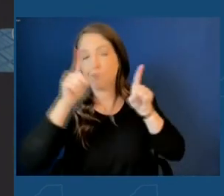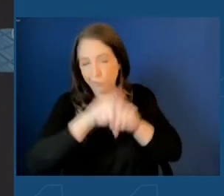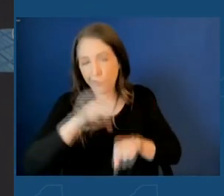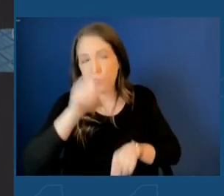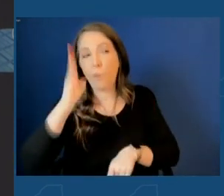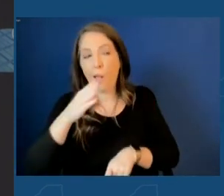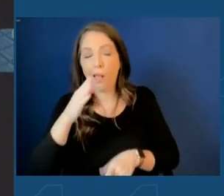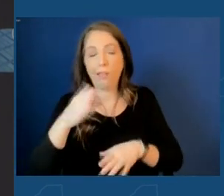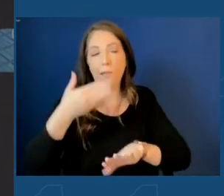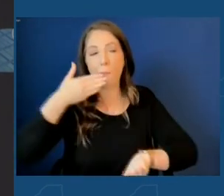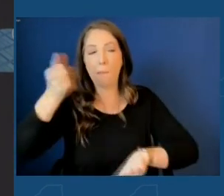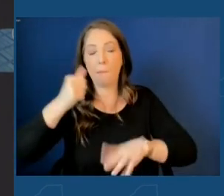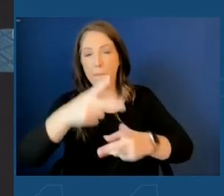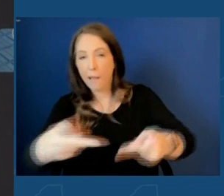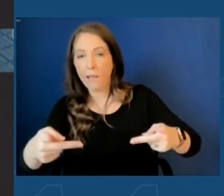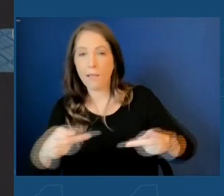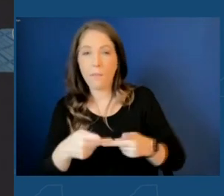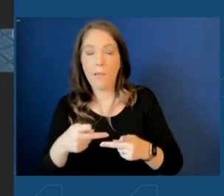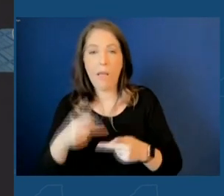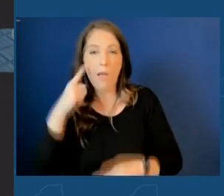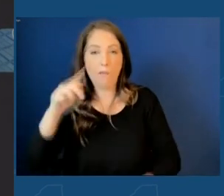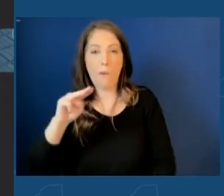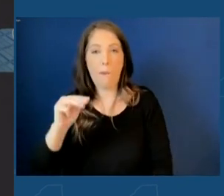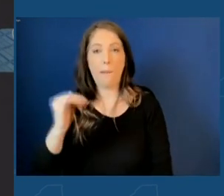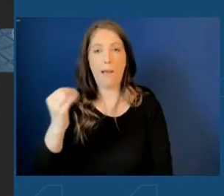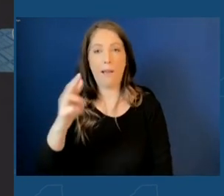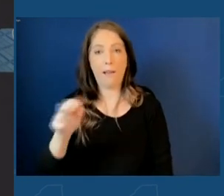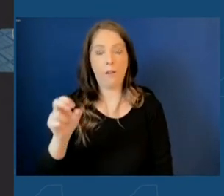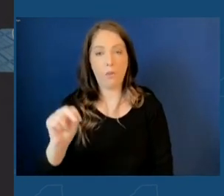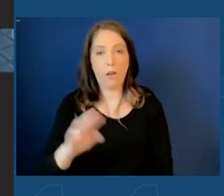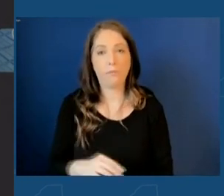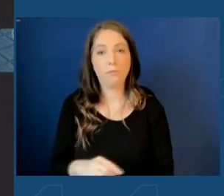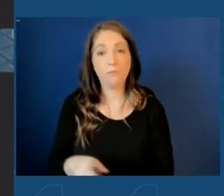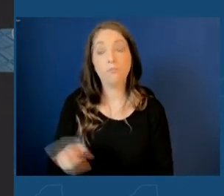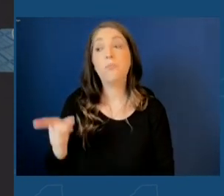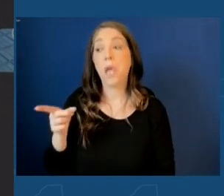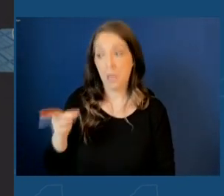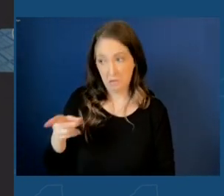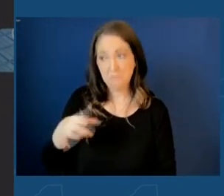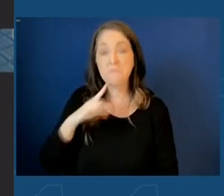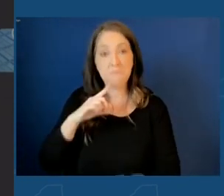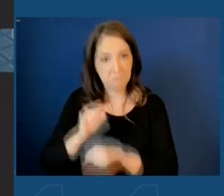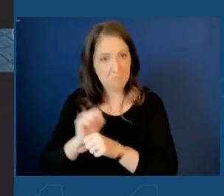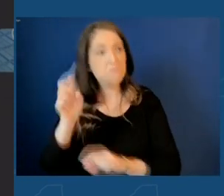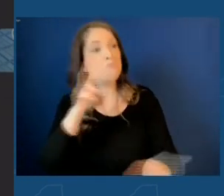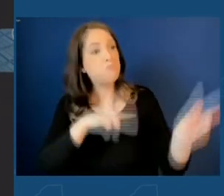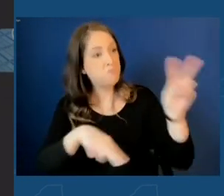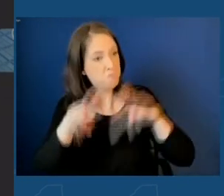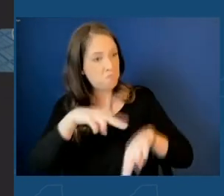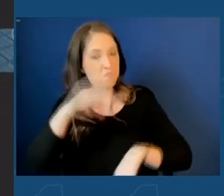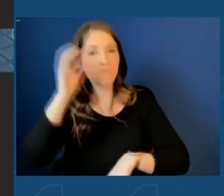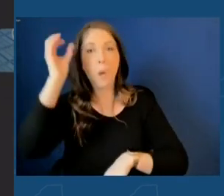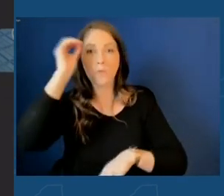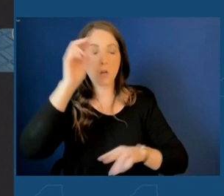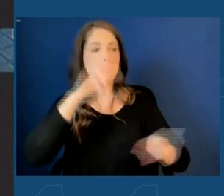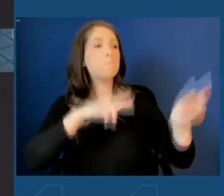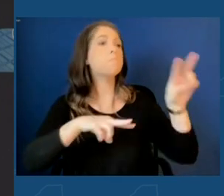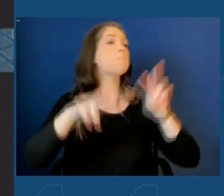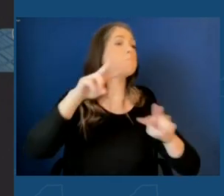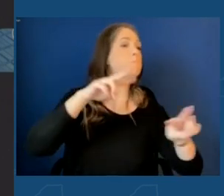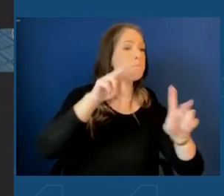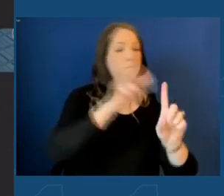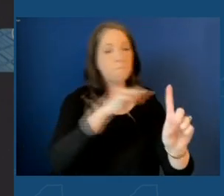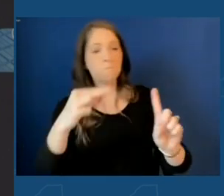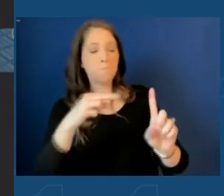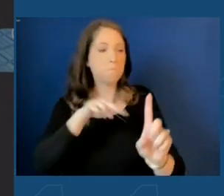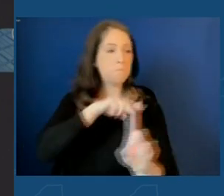best site for Micron. To Sanjay's credit, he did just that. He gave it a real objective look, and here